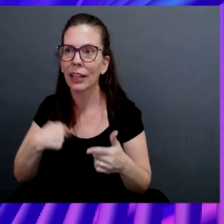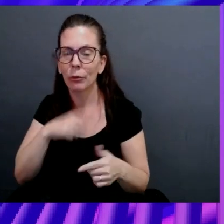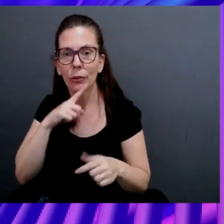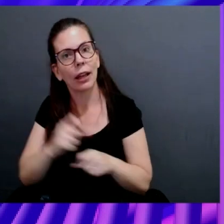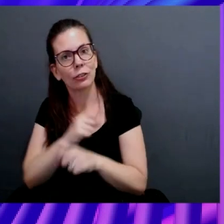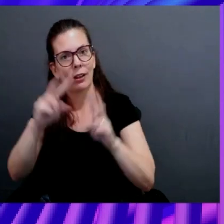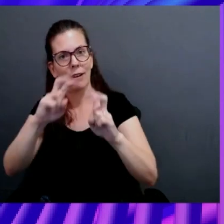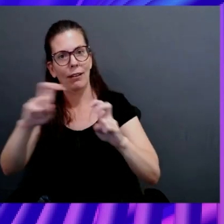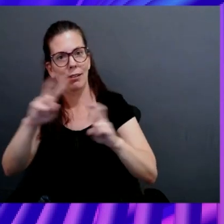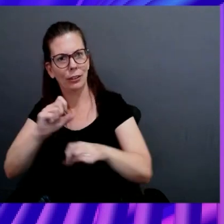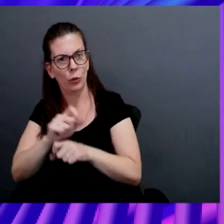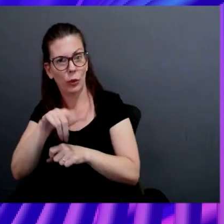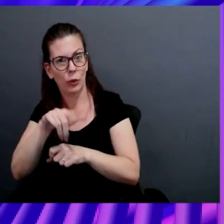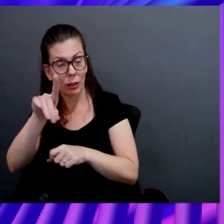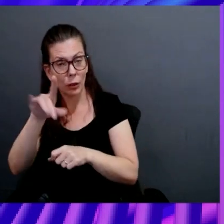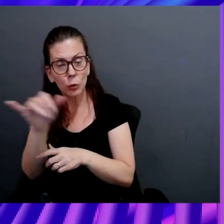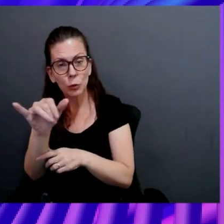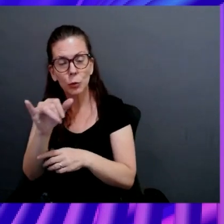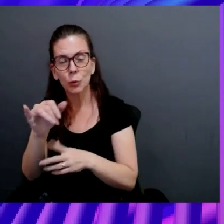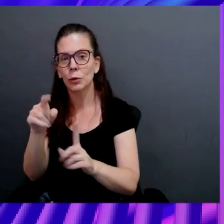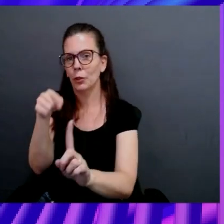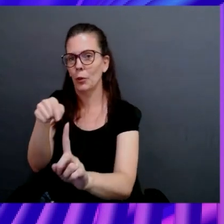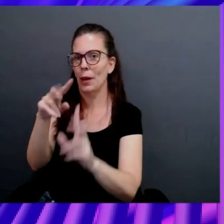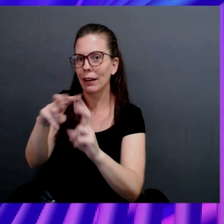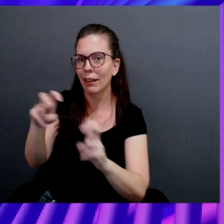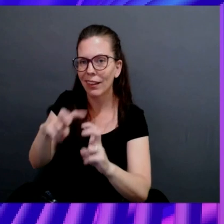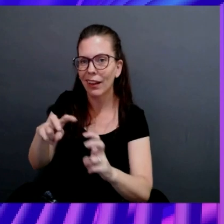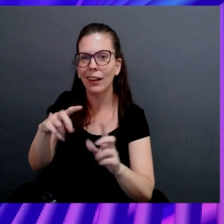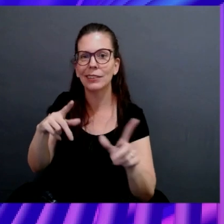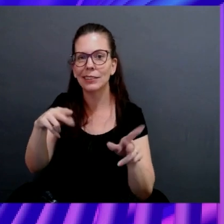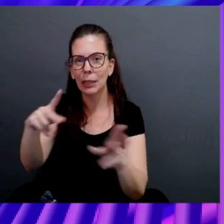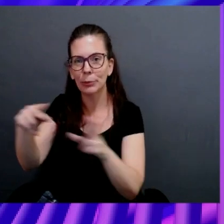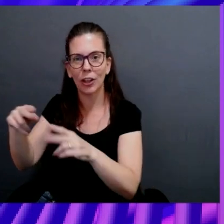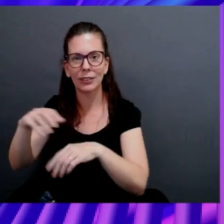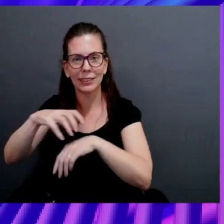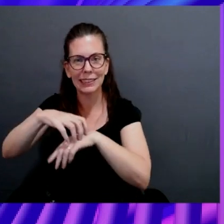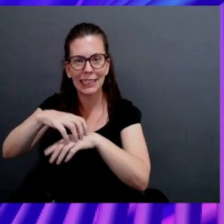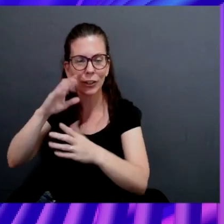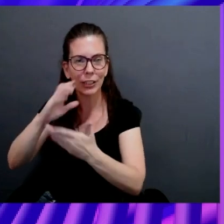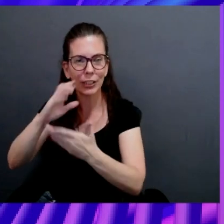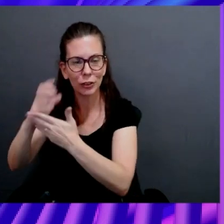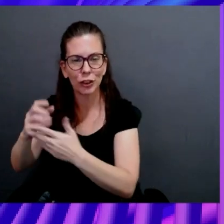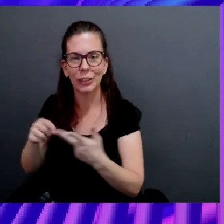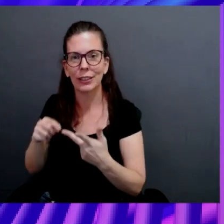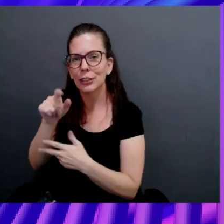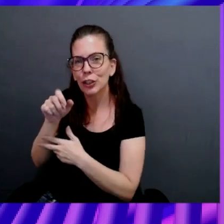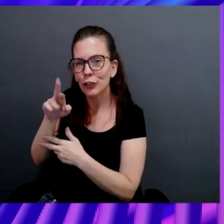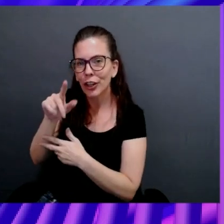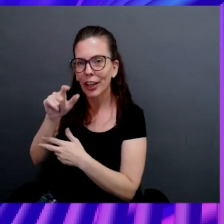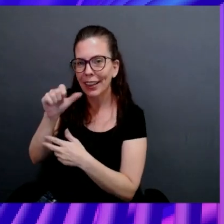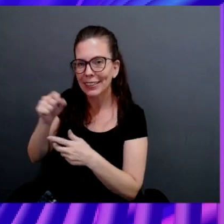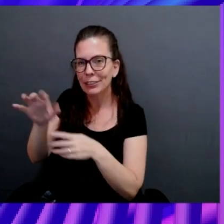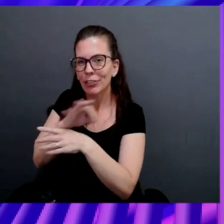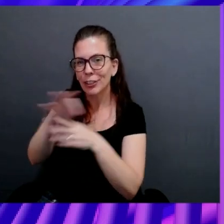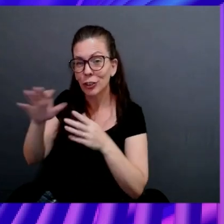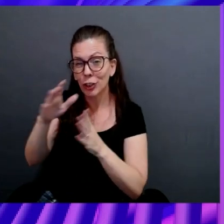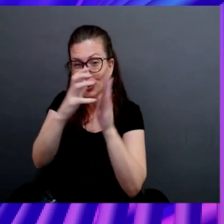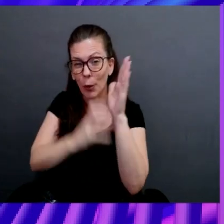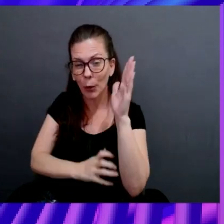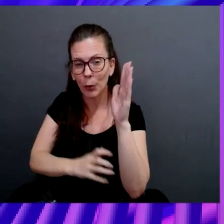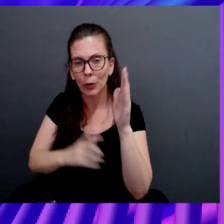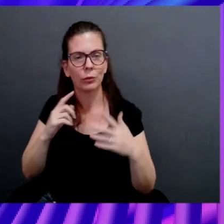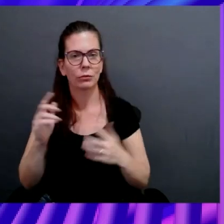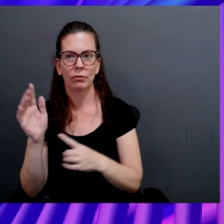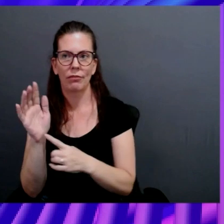workloads. So the technology analyzes snapshots, container images, serverless function code. So within five minutes, any organization